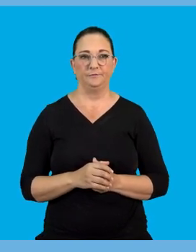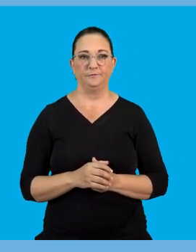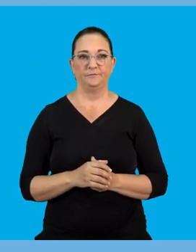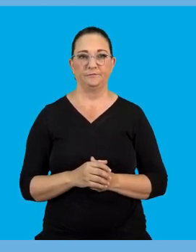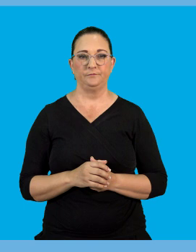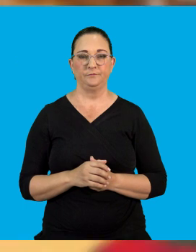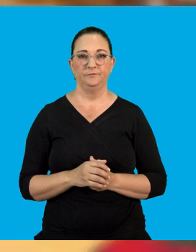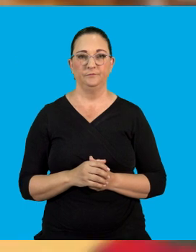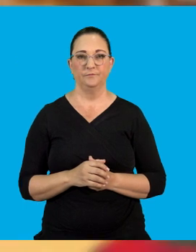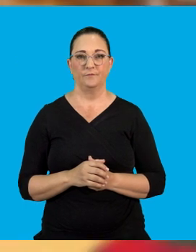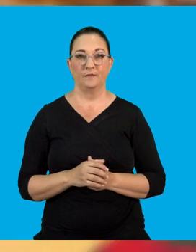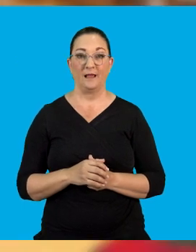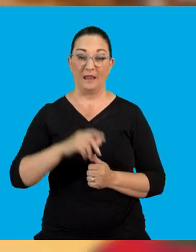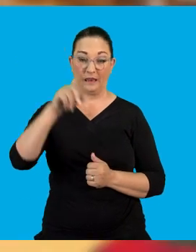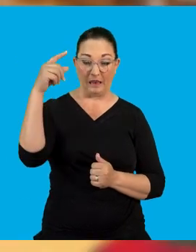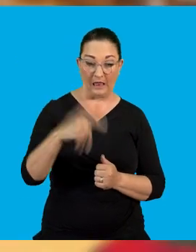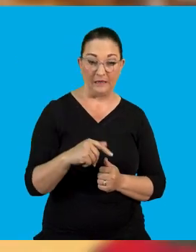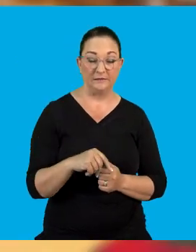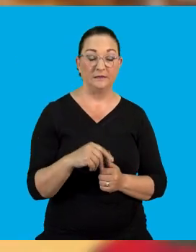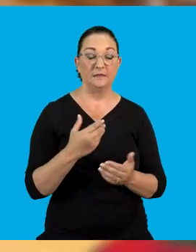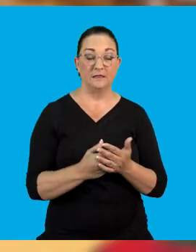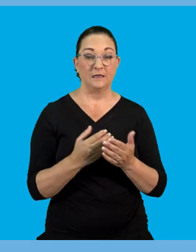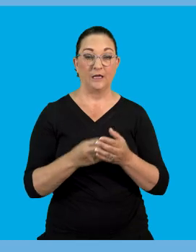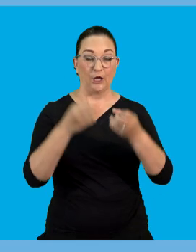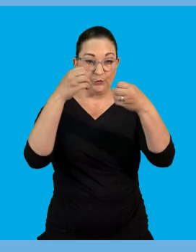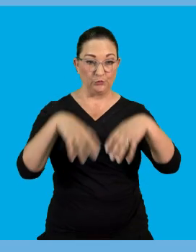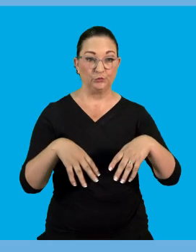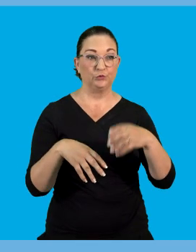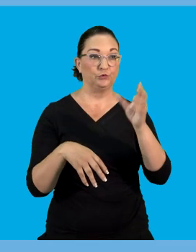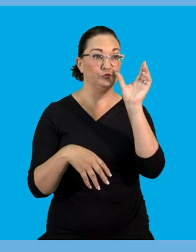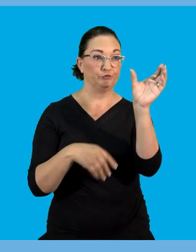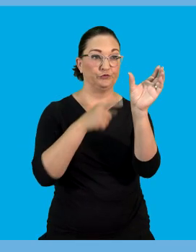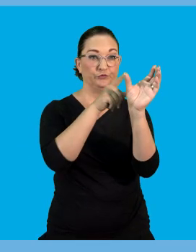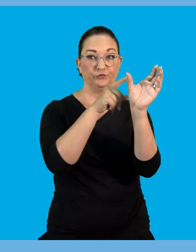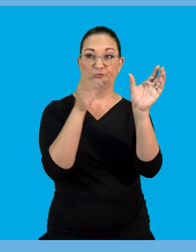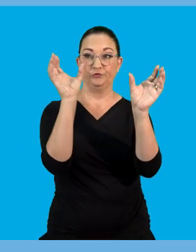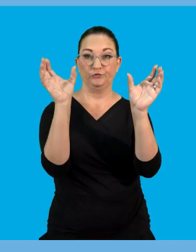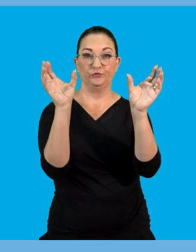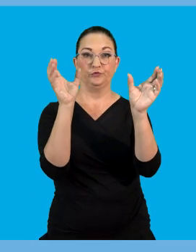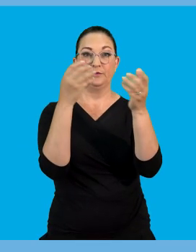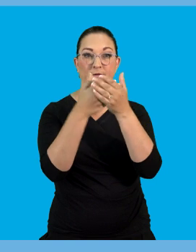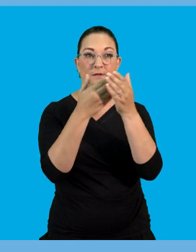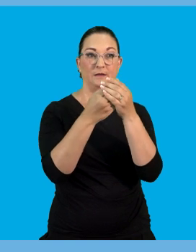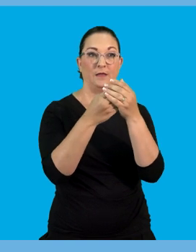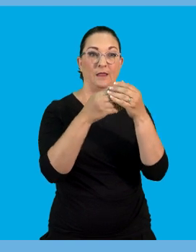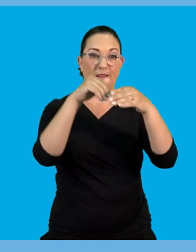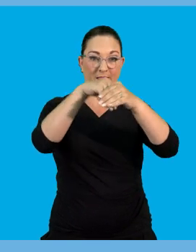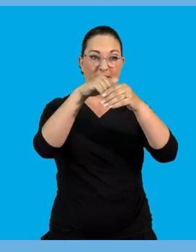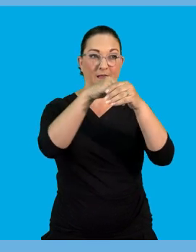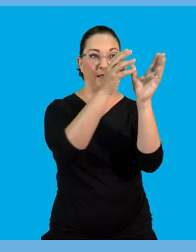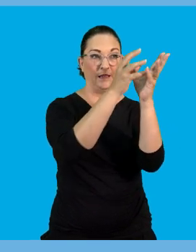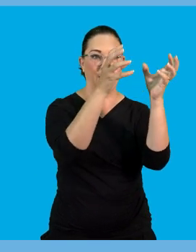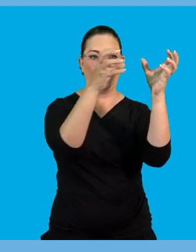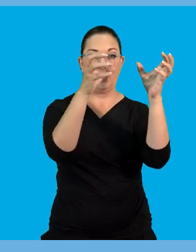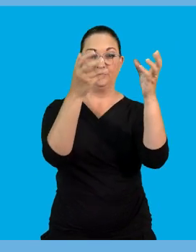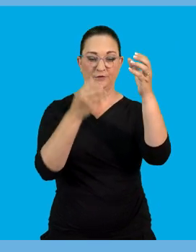Now that is as we have said. The lightning flash is a massive discharge between charge regions. And within the clouds or between clouds